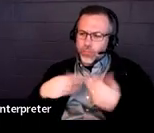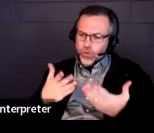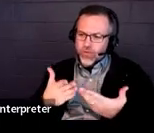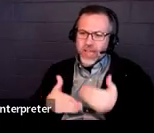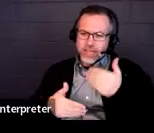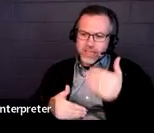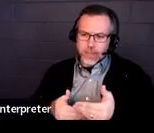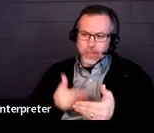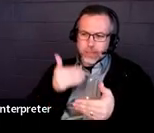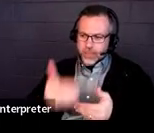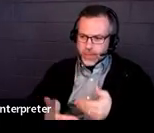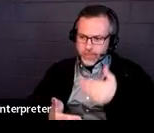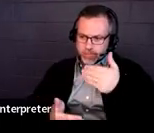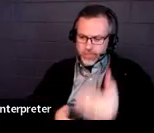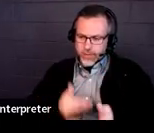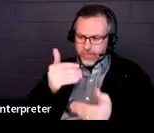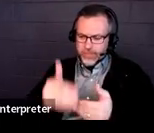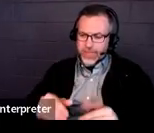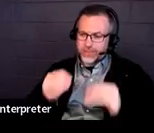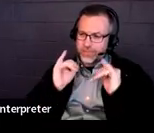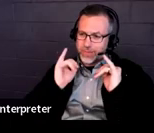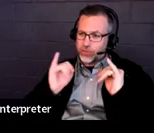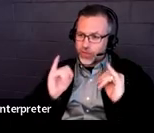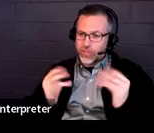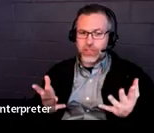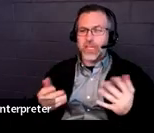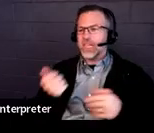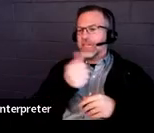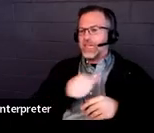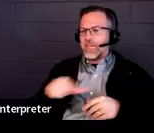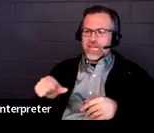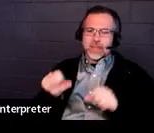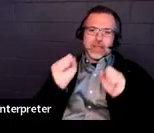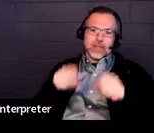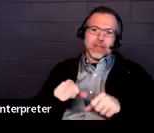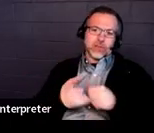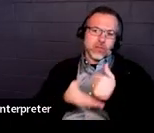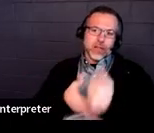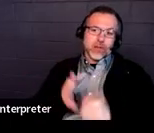Anything that could enhance their participation in employment.